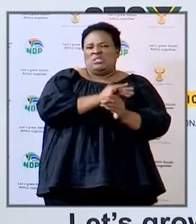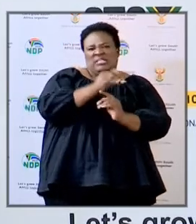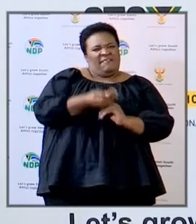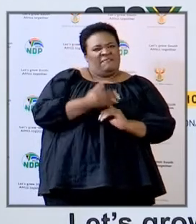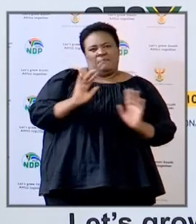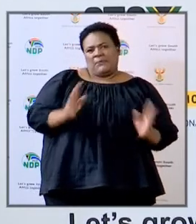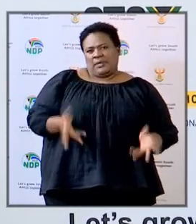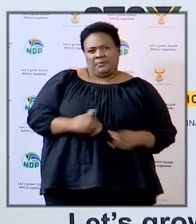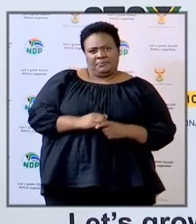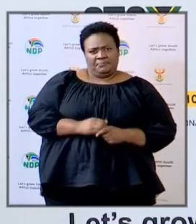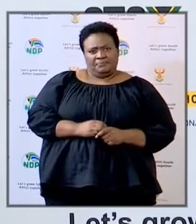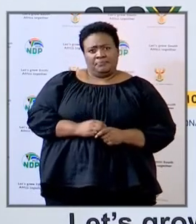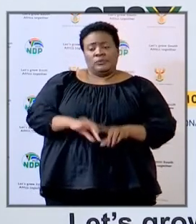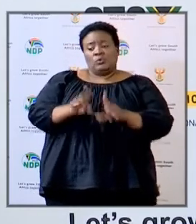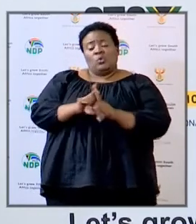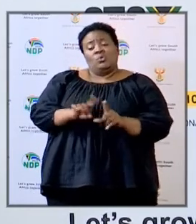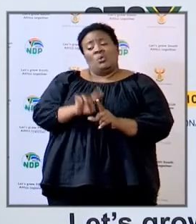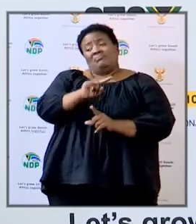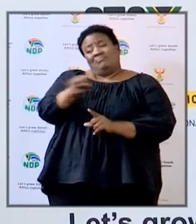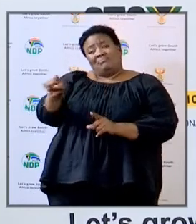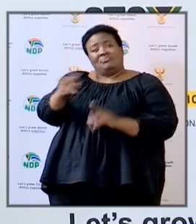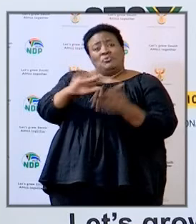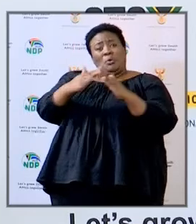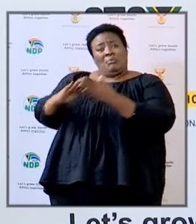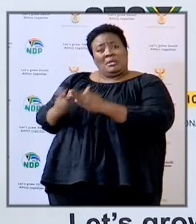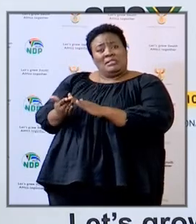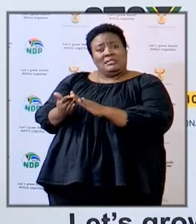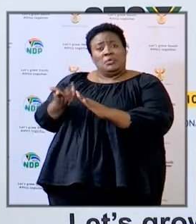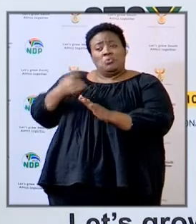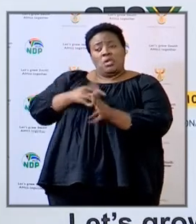speaking to the community as a sector